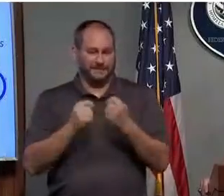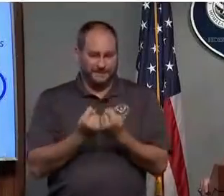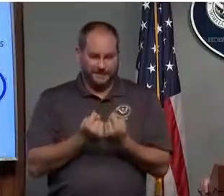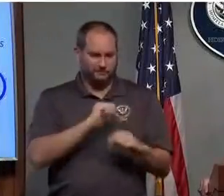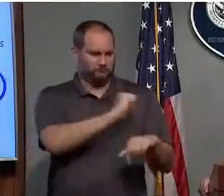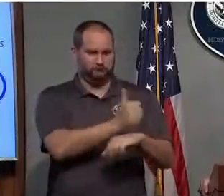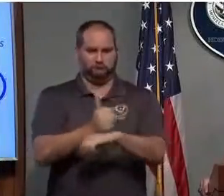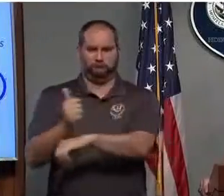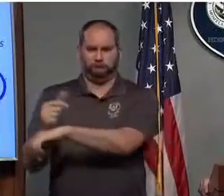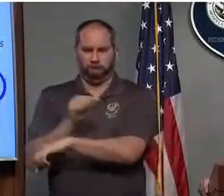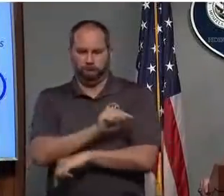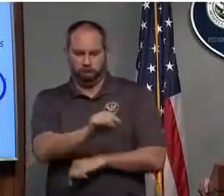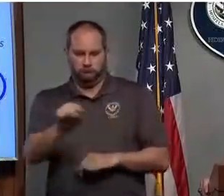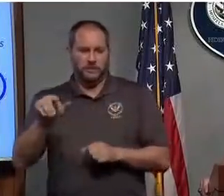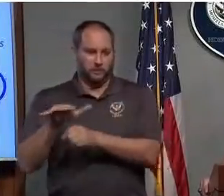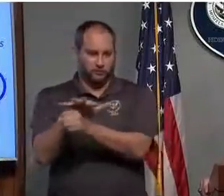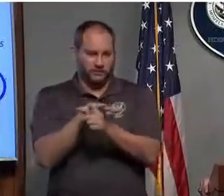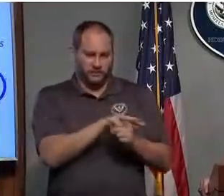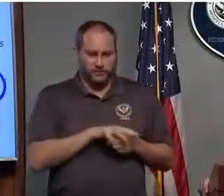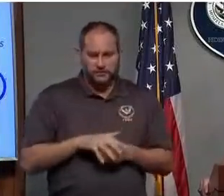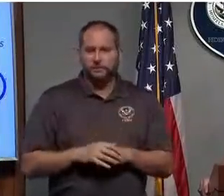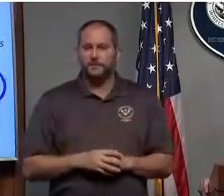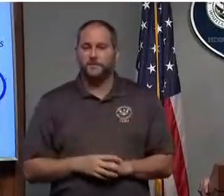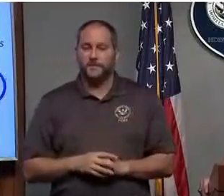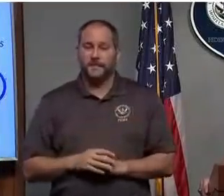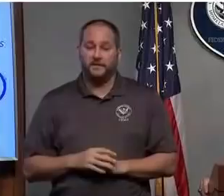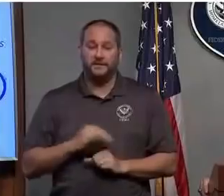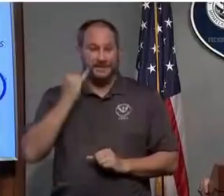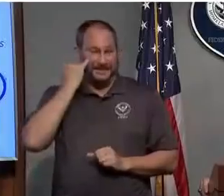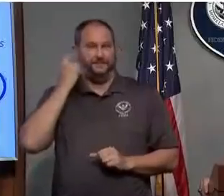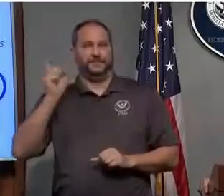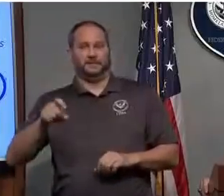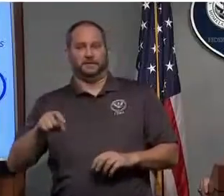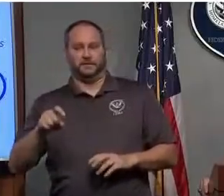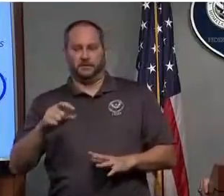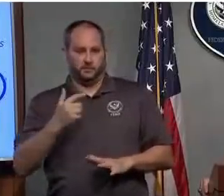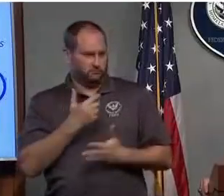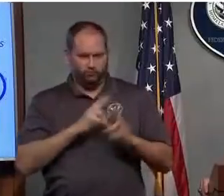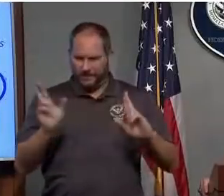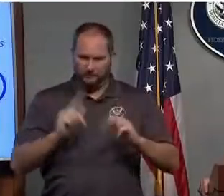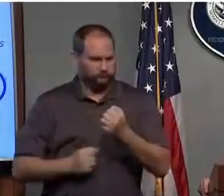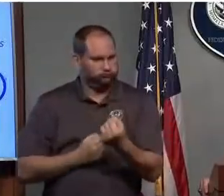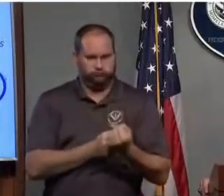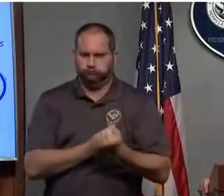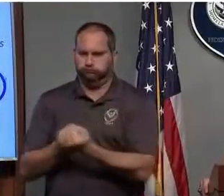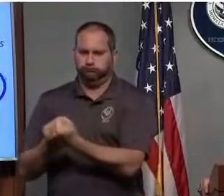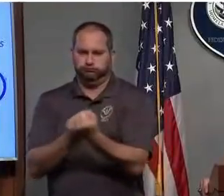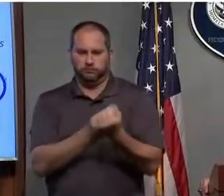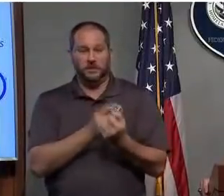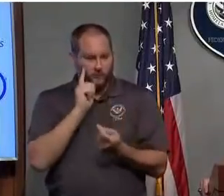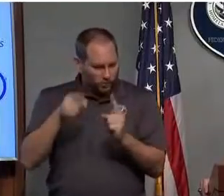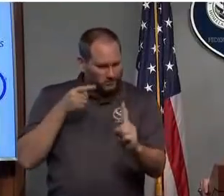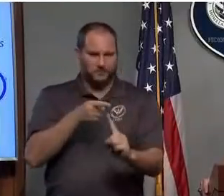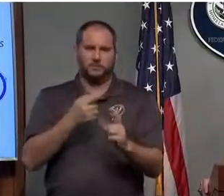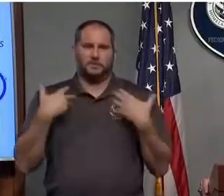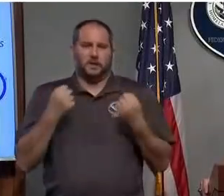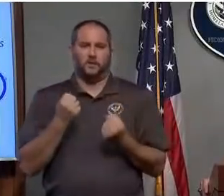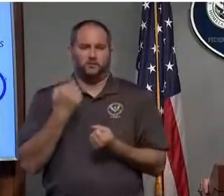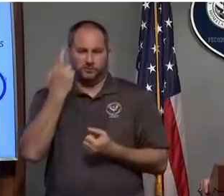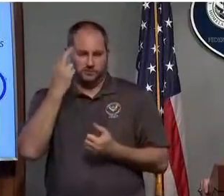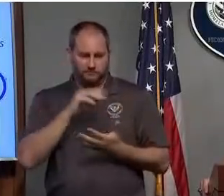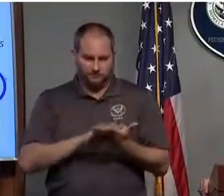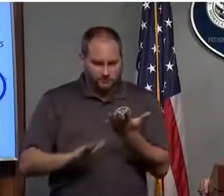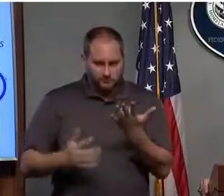if necessary, should there be a requirement to assist people who have specific health needs. We've worked extensively